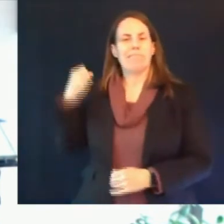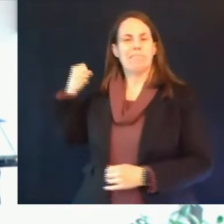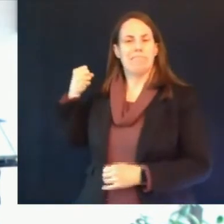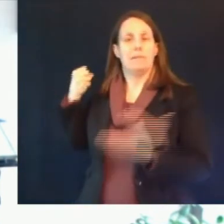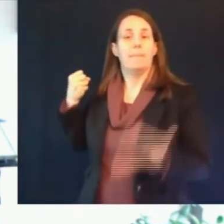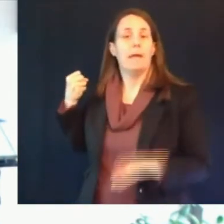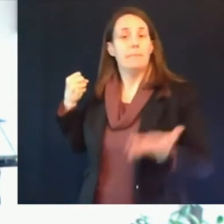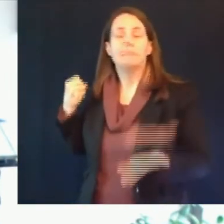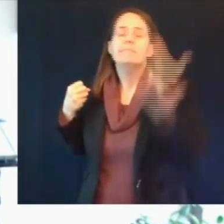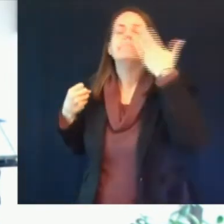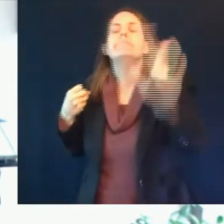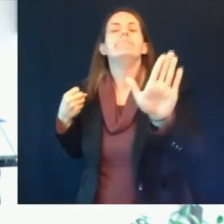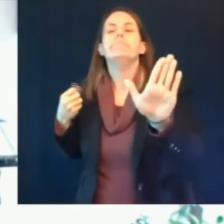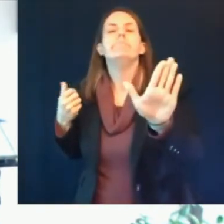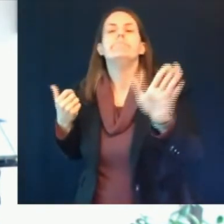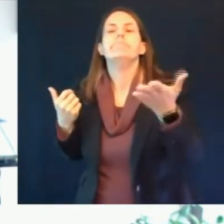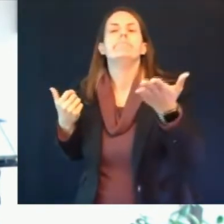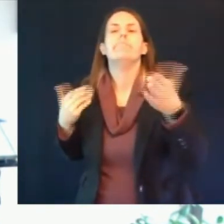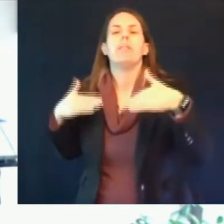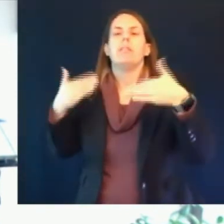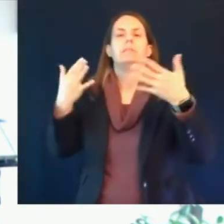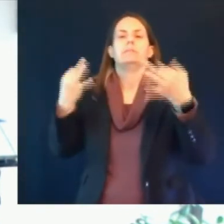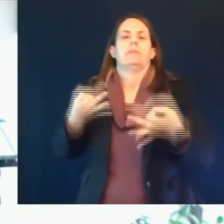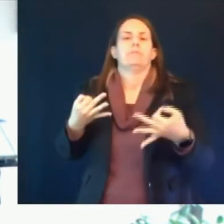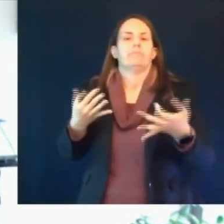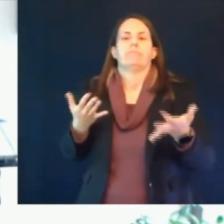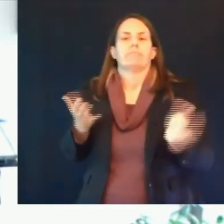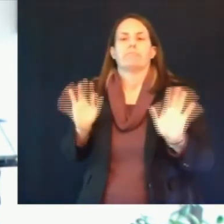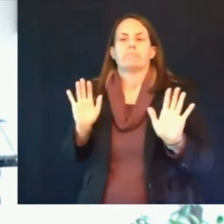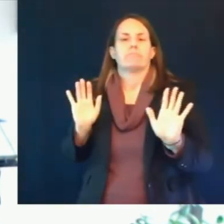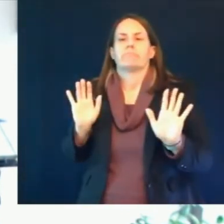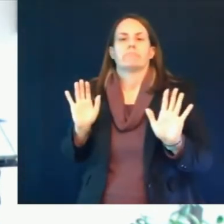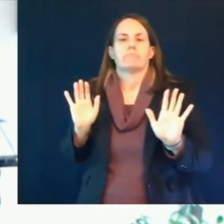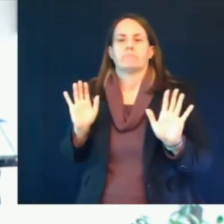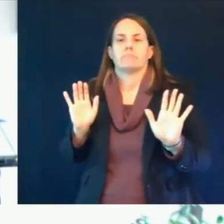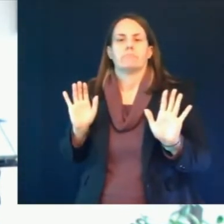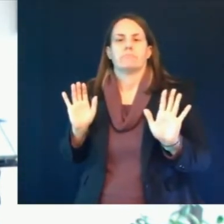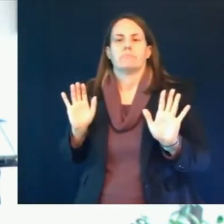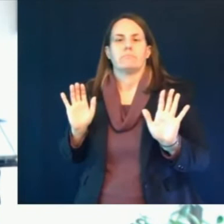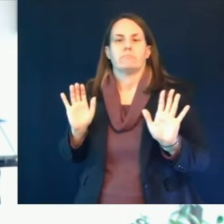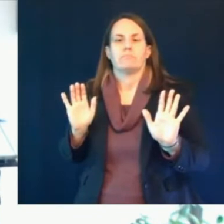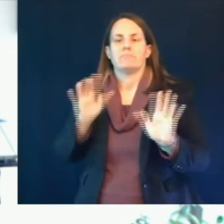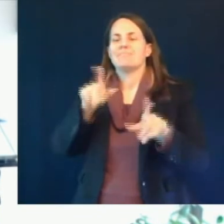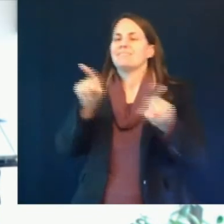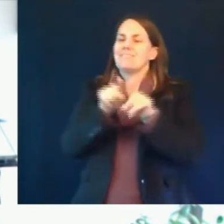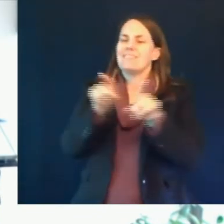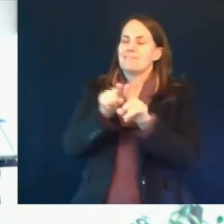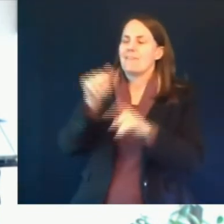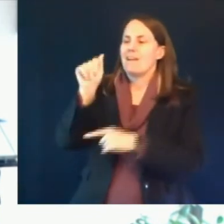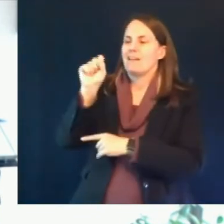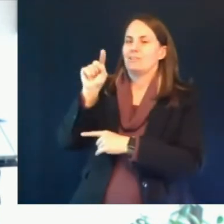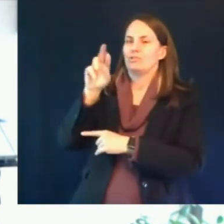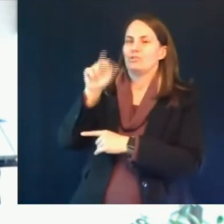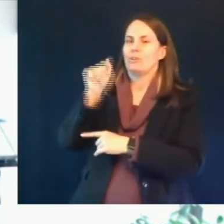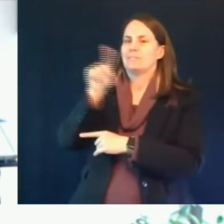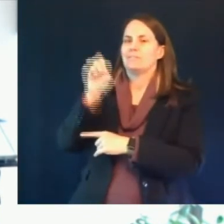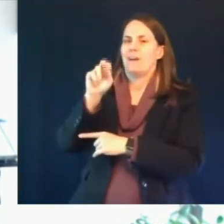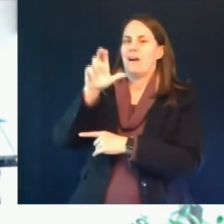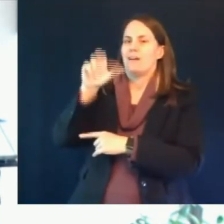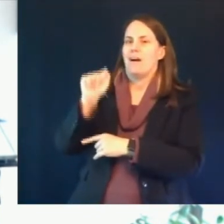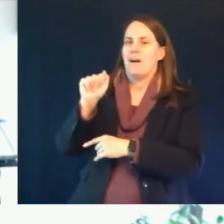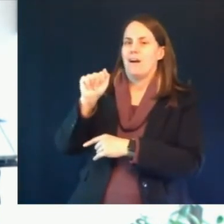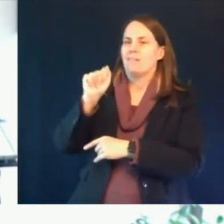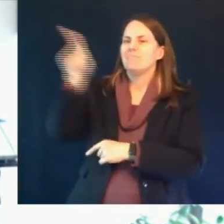the european committee that looked at this did not make any recommendations for example that people with a history of blood clots or